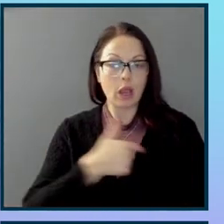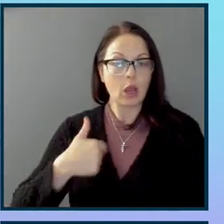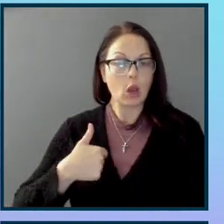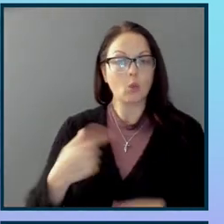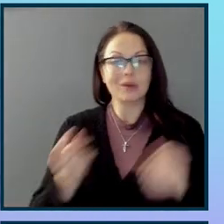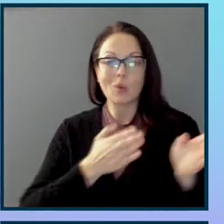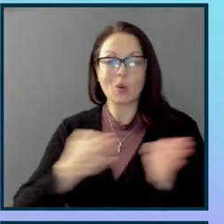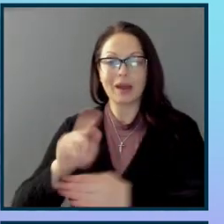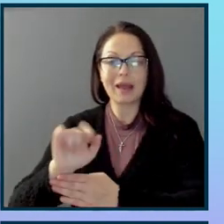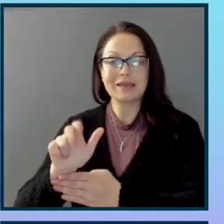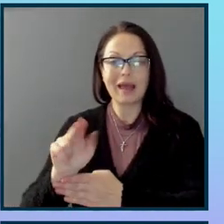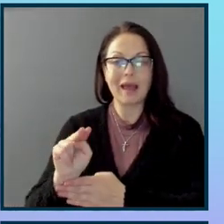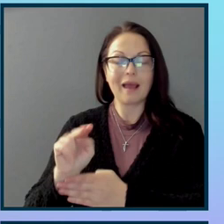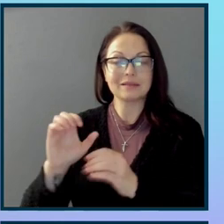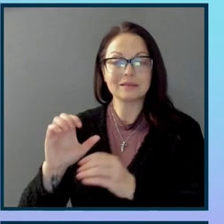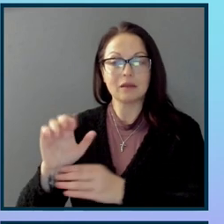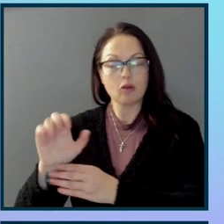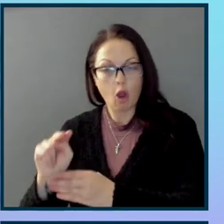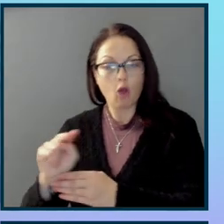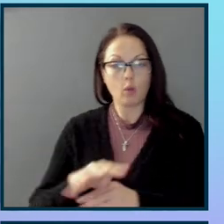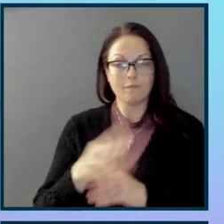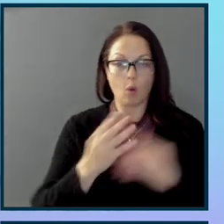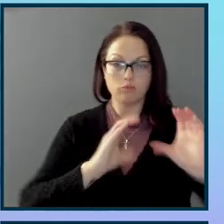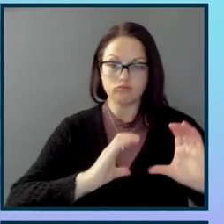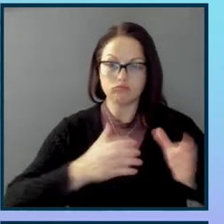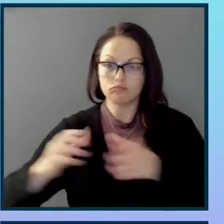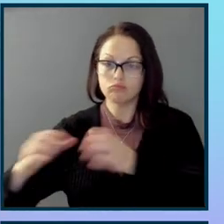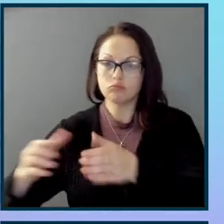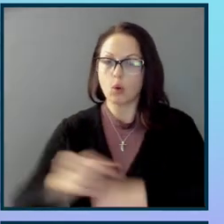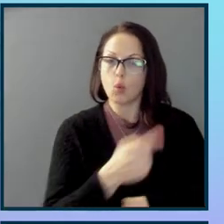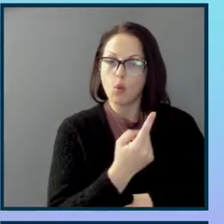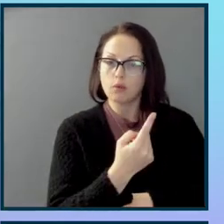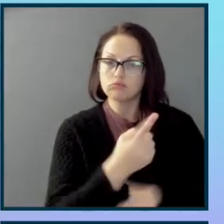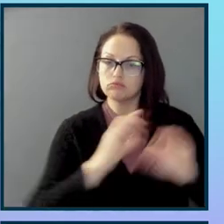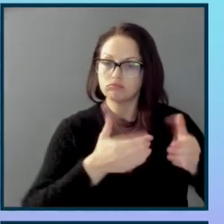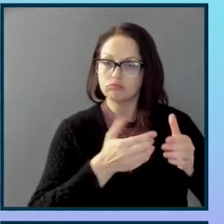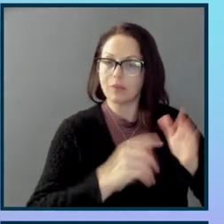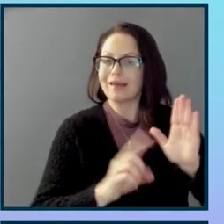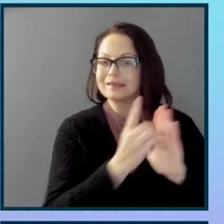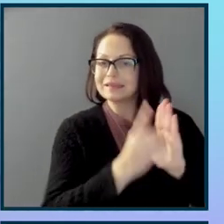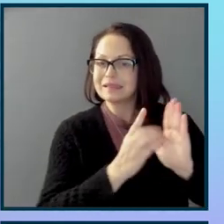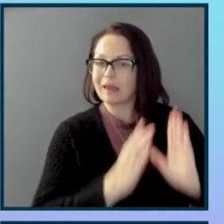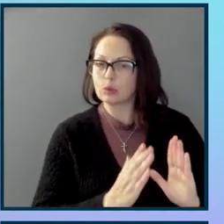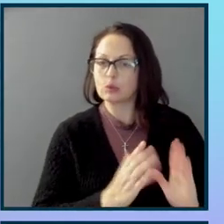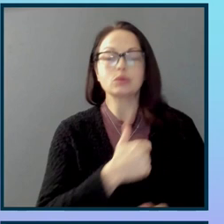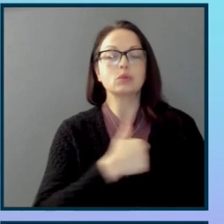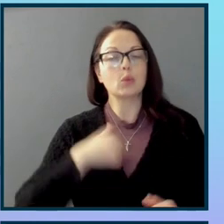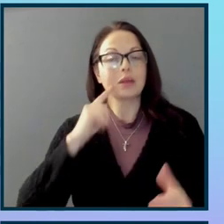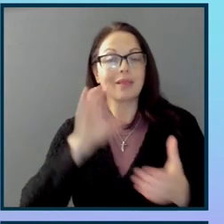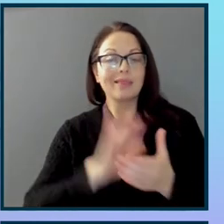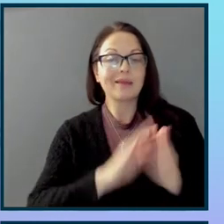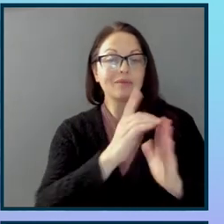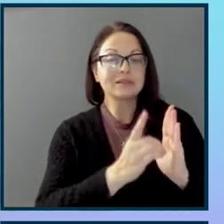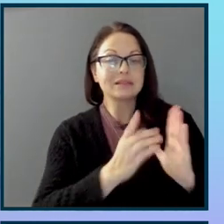tracks. One, for designers, because we believe designers of this world can really, really